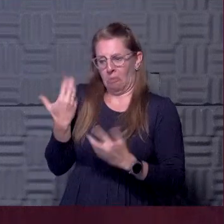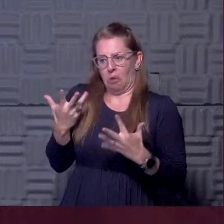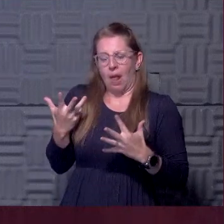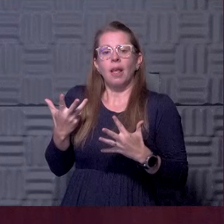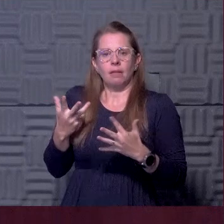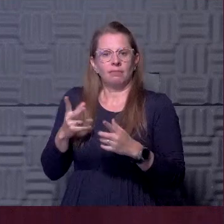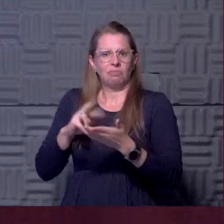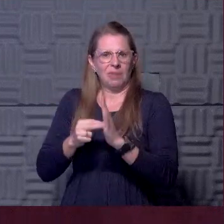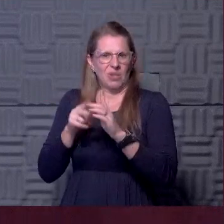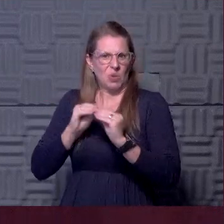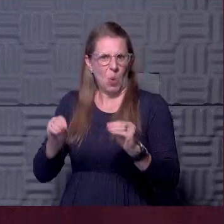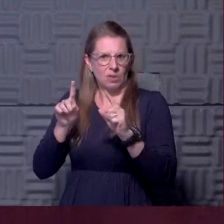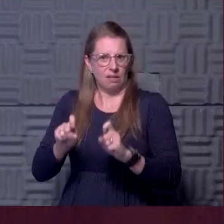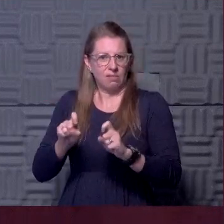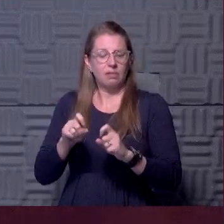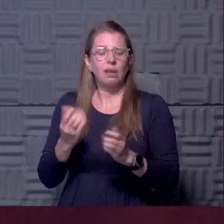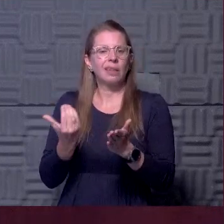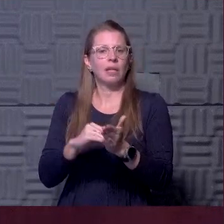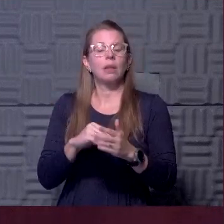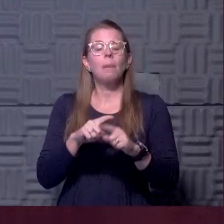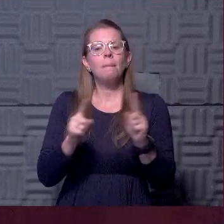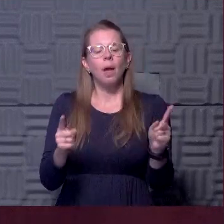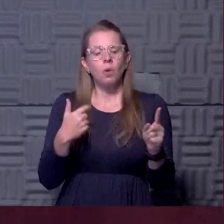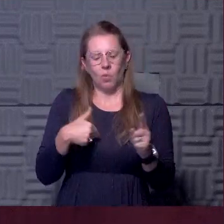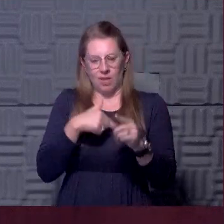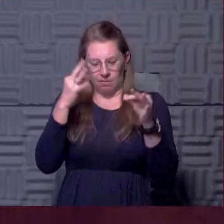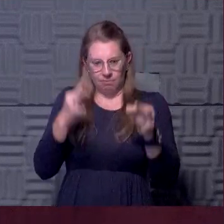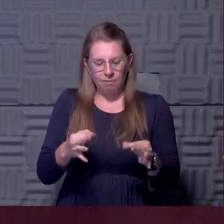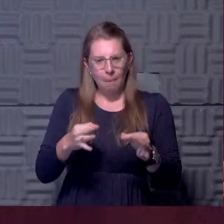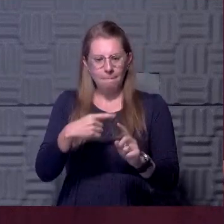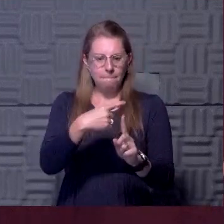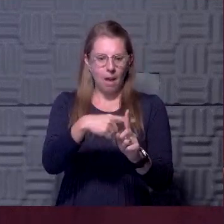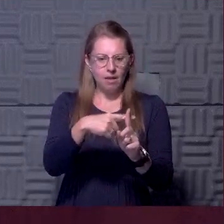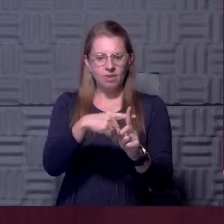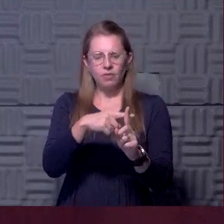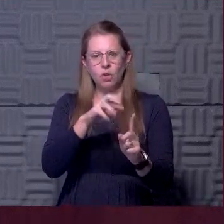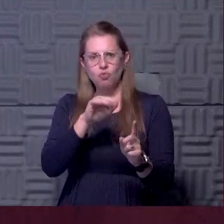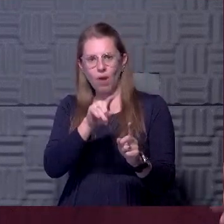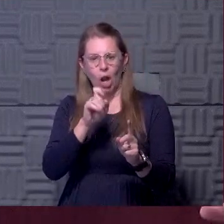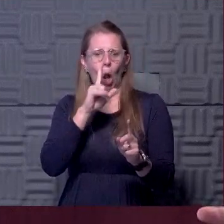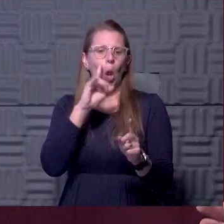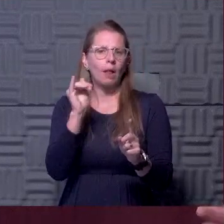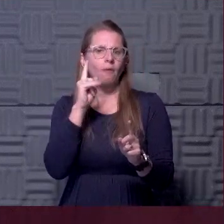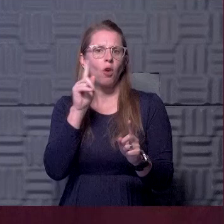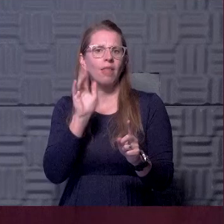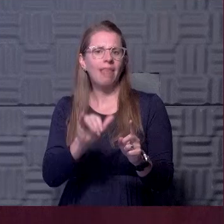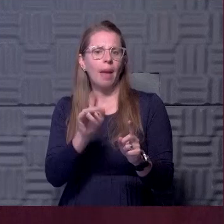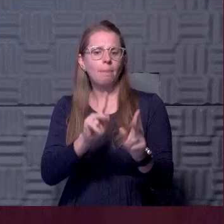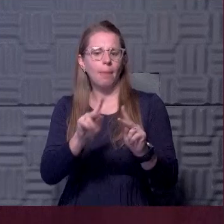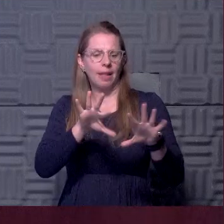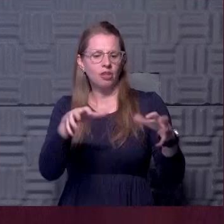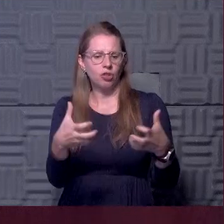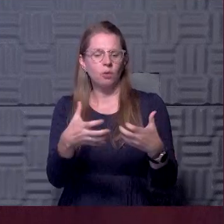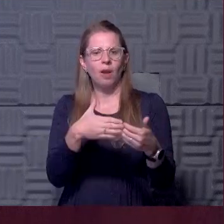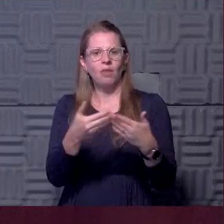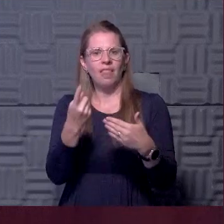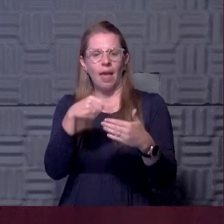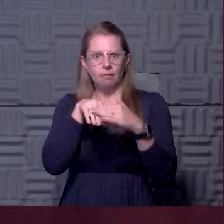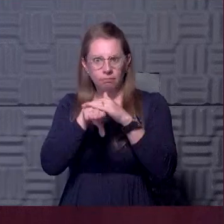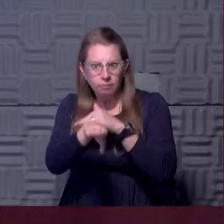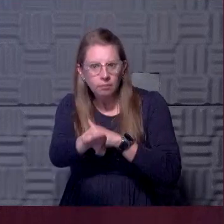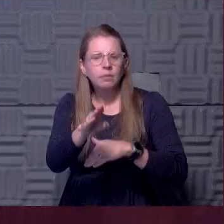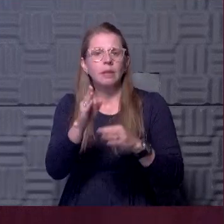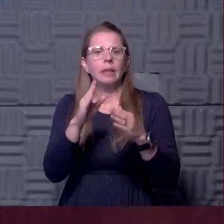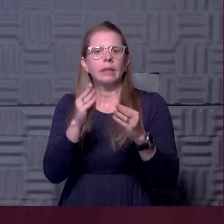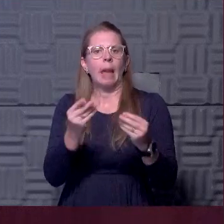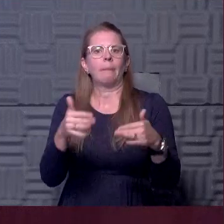goal is for us to be able to determine what the positivity looks like for that population as they re-enter campus, be